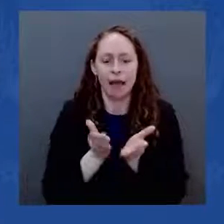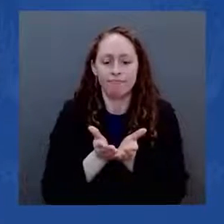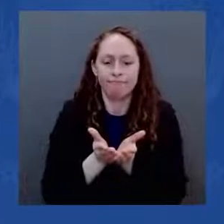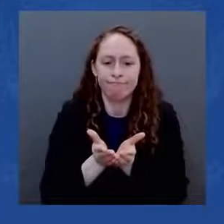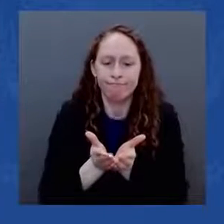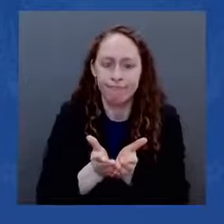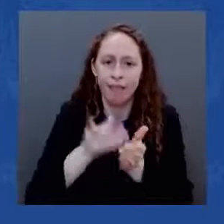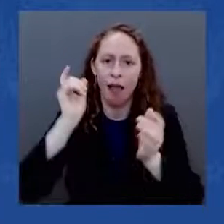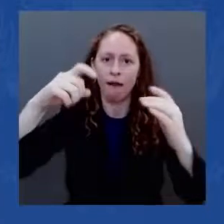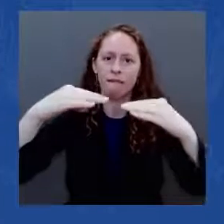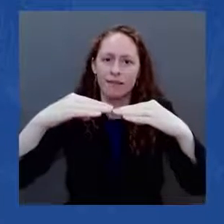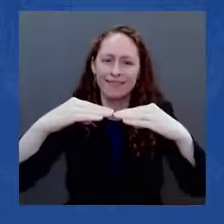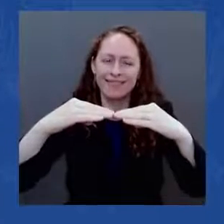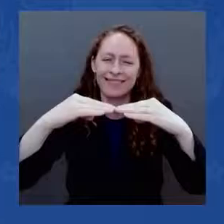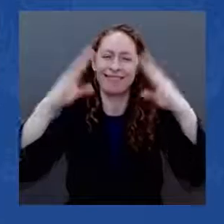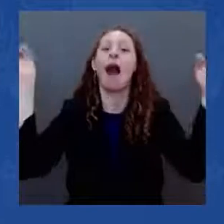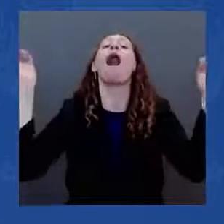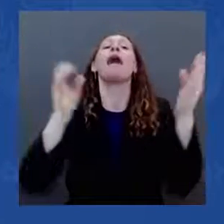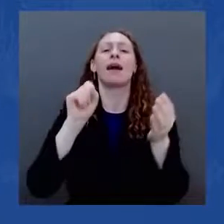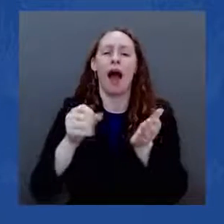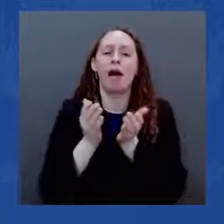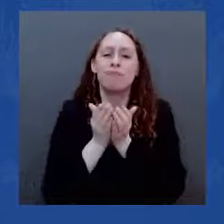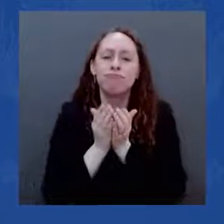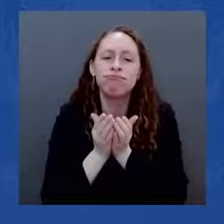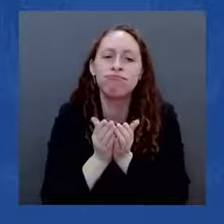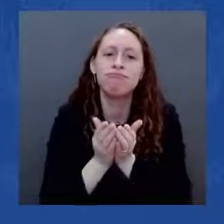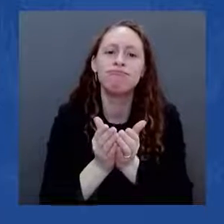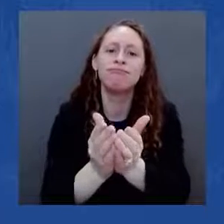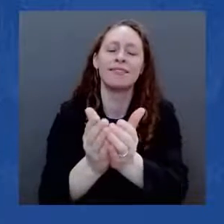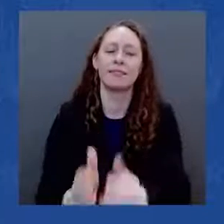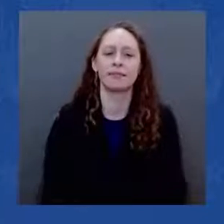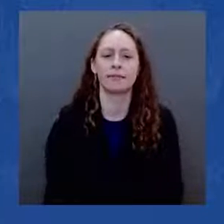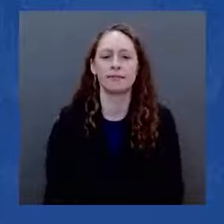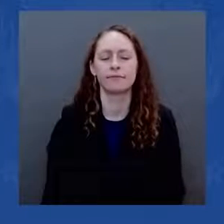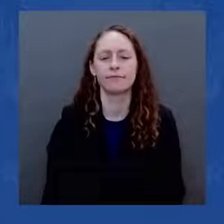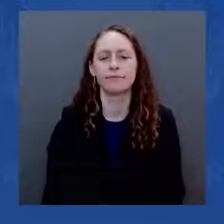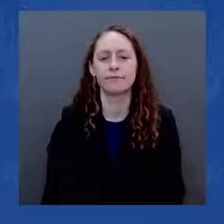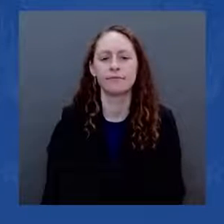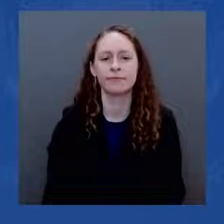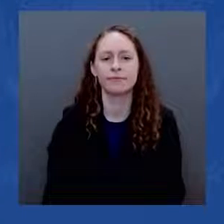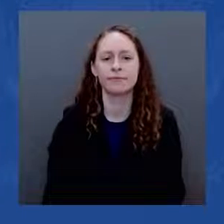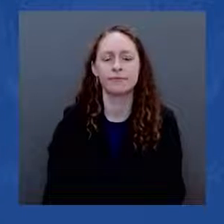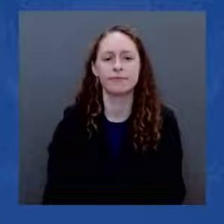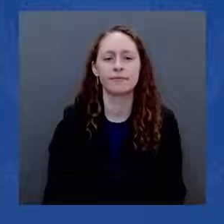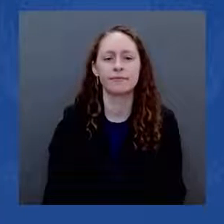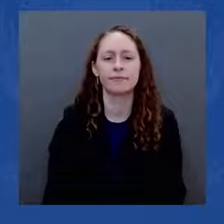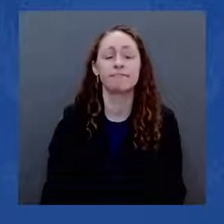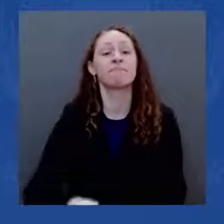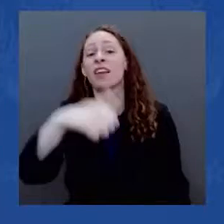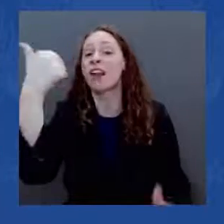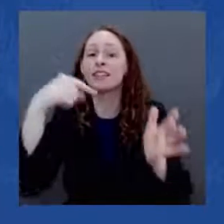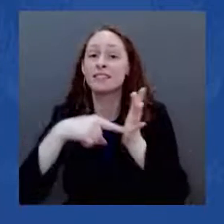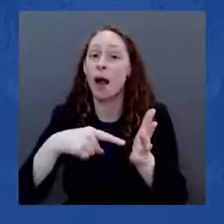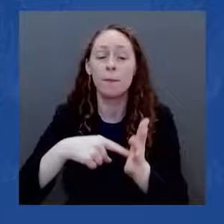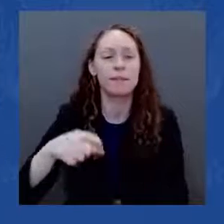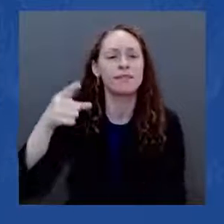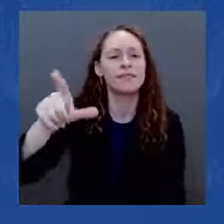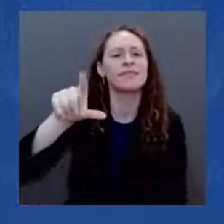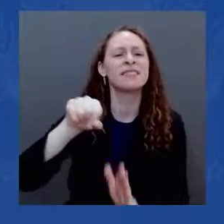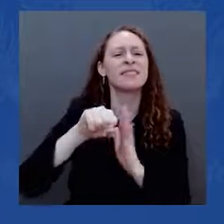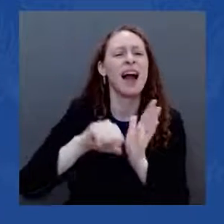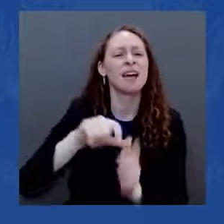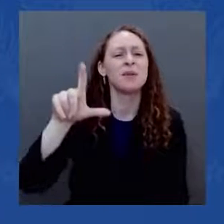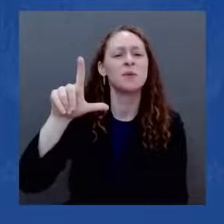and saw the I-10 bridge. I stood with the mayor and looked at that bridge. It's 20 years past its planned